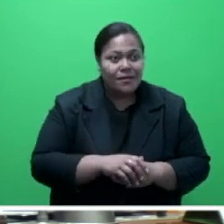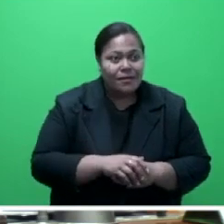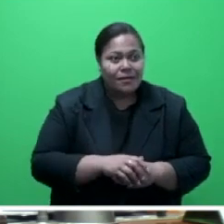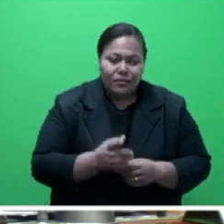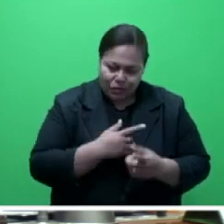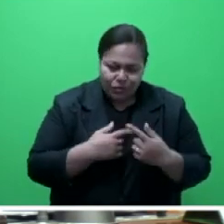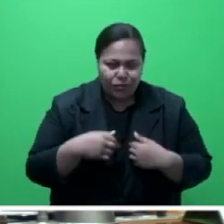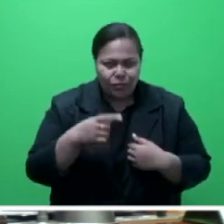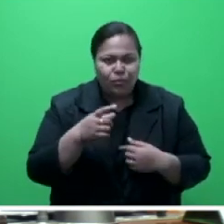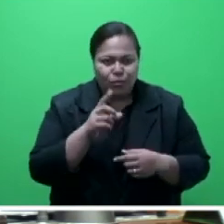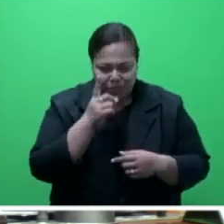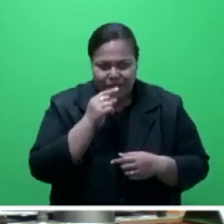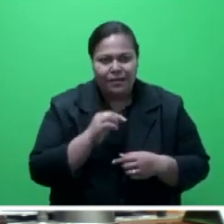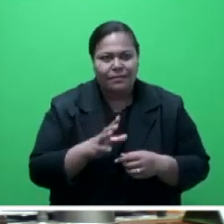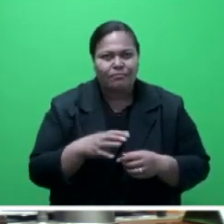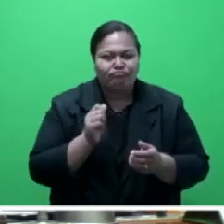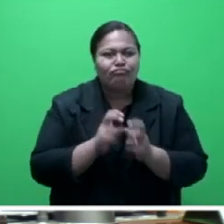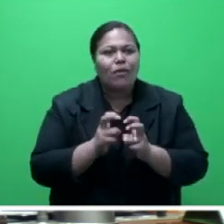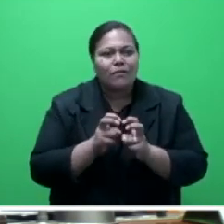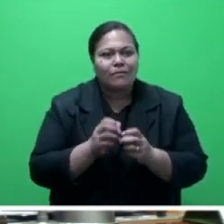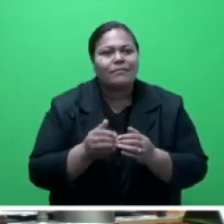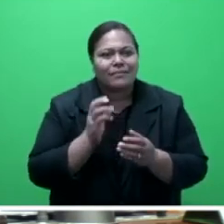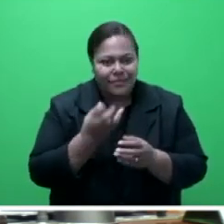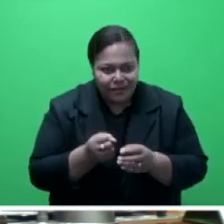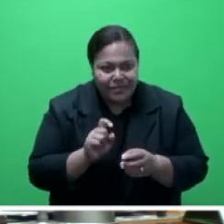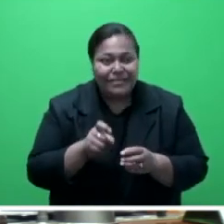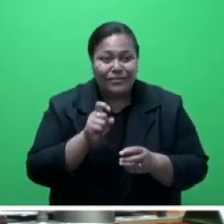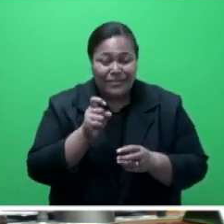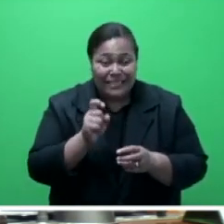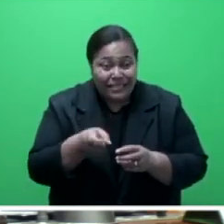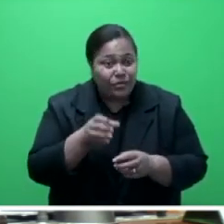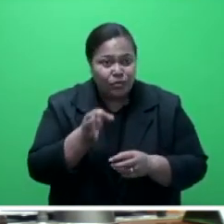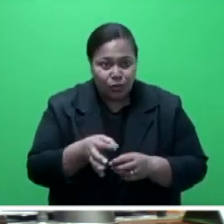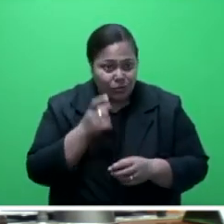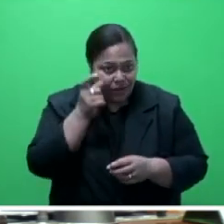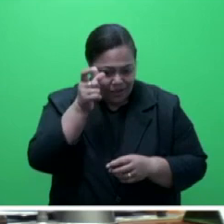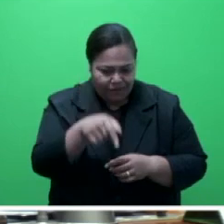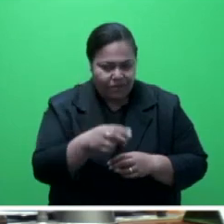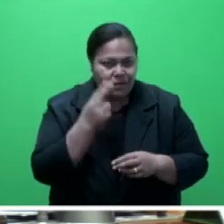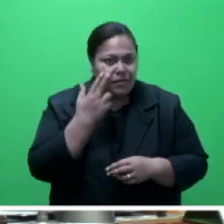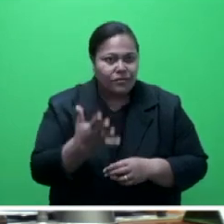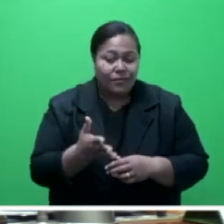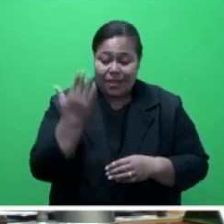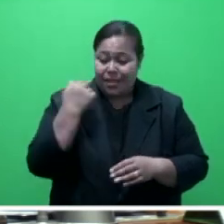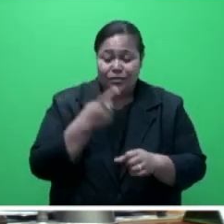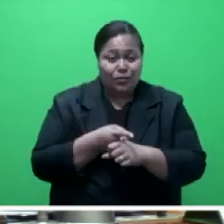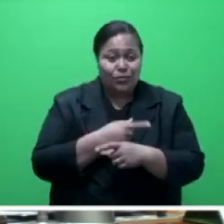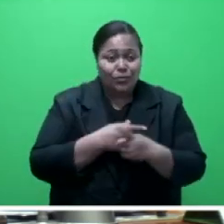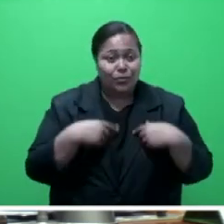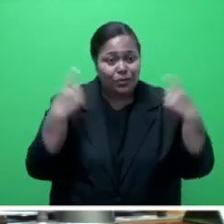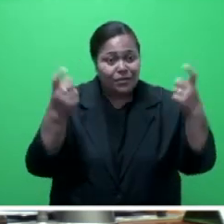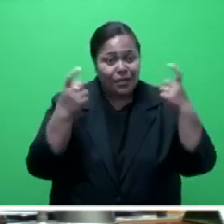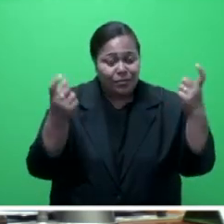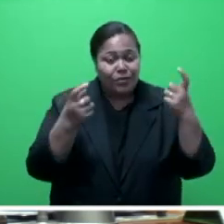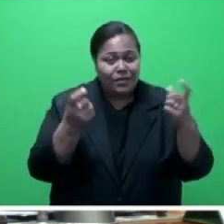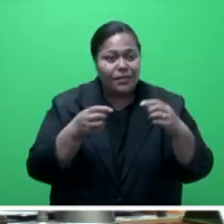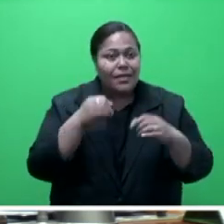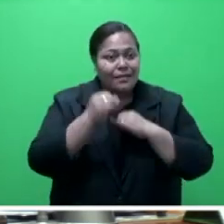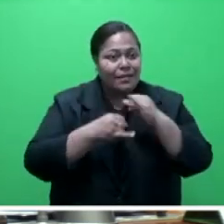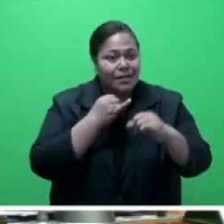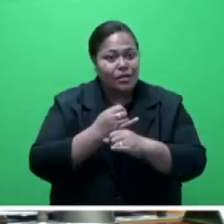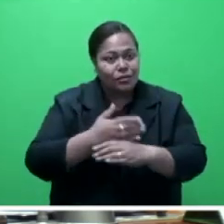consequences. Mr. Speaker say, last week we celebrated the International Day for Biological Diversity